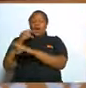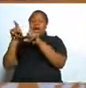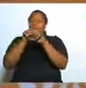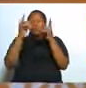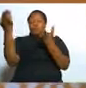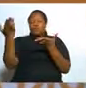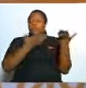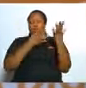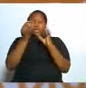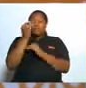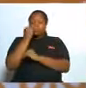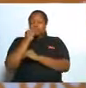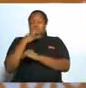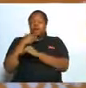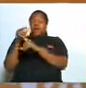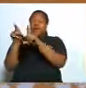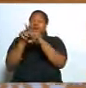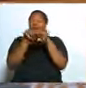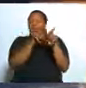bring food